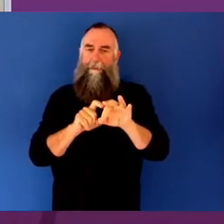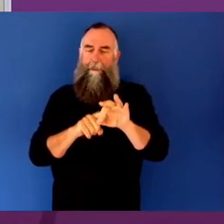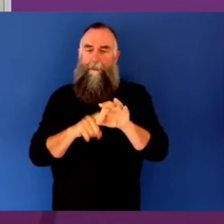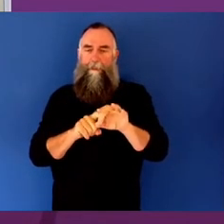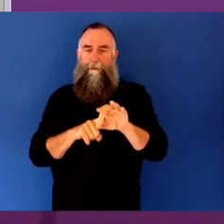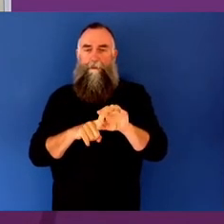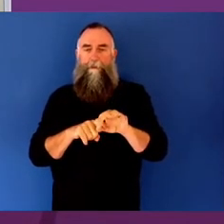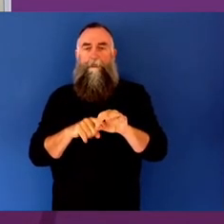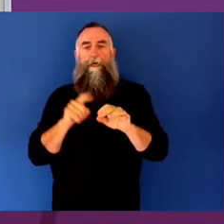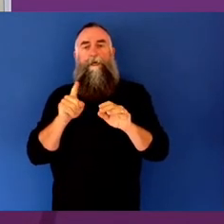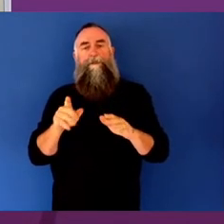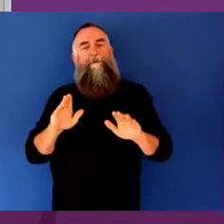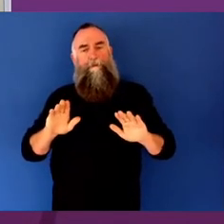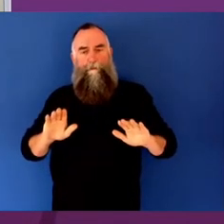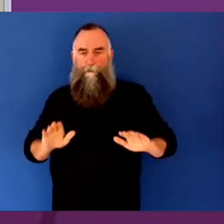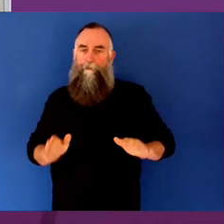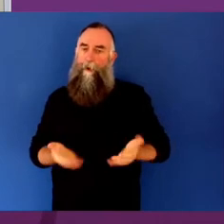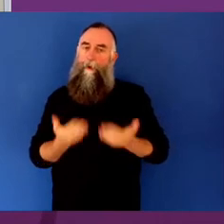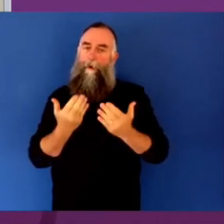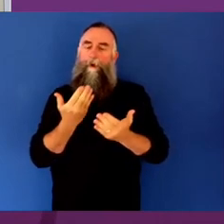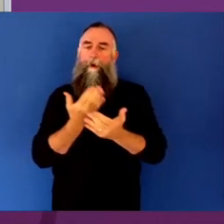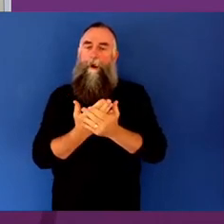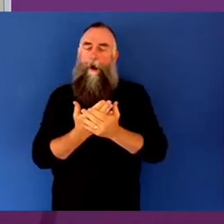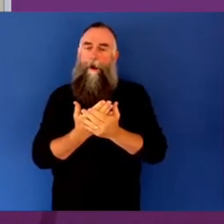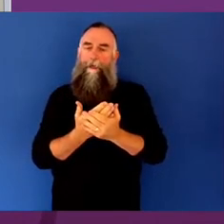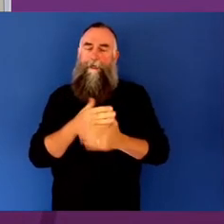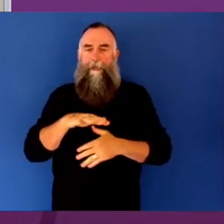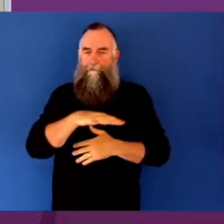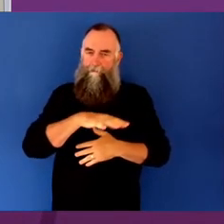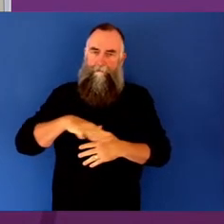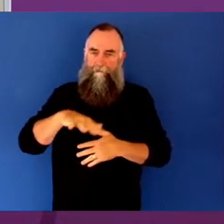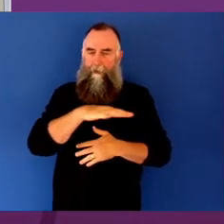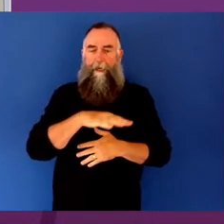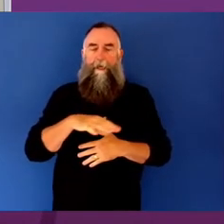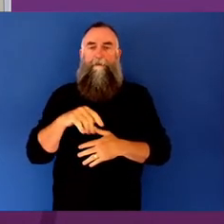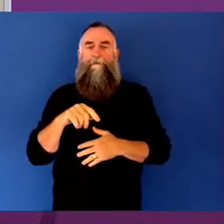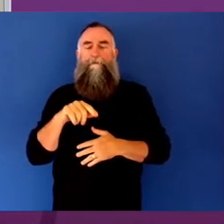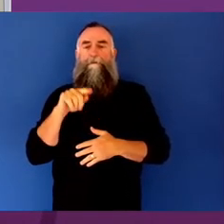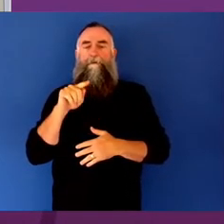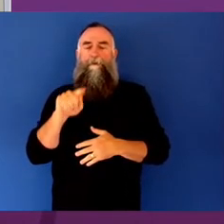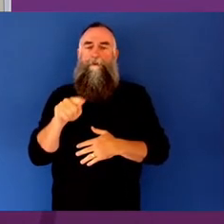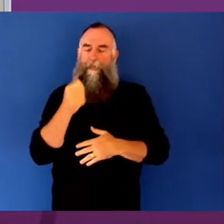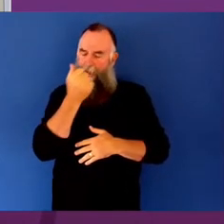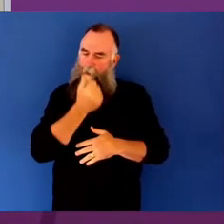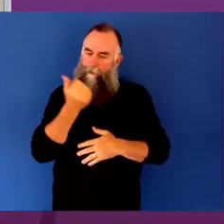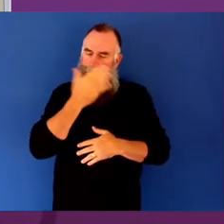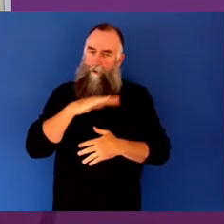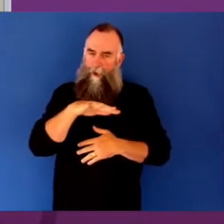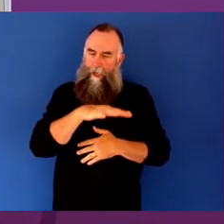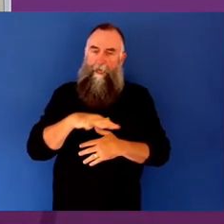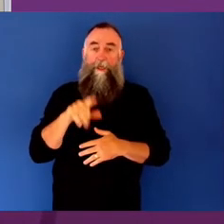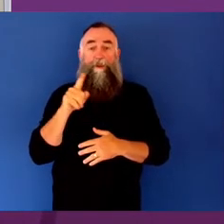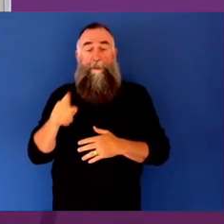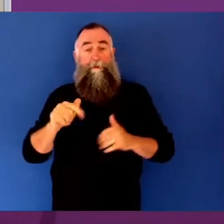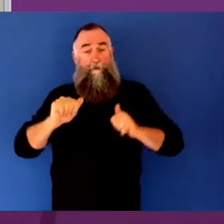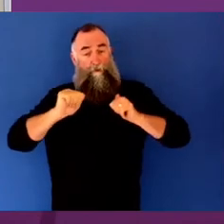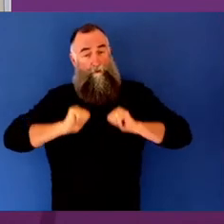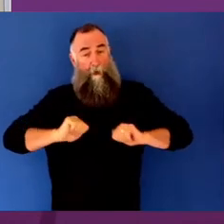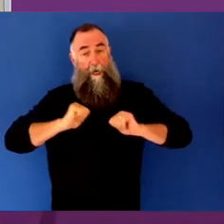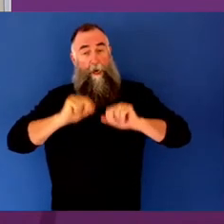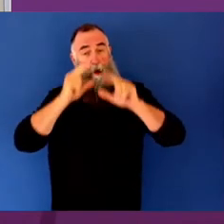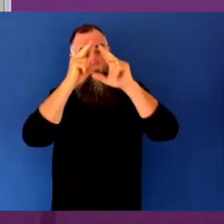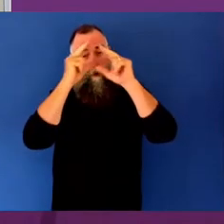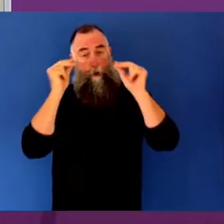land. Marianne is a trained nurse, midwife, working specifically on birthing practices and trauma recovery.